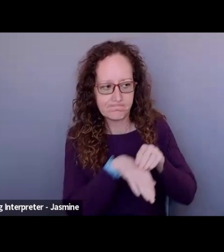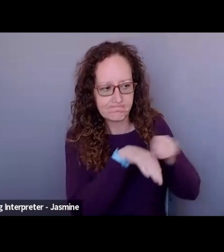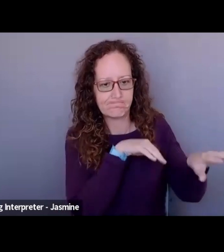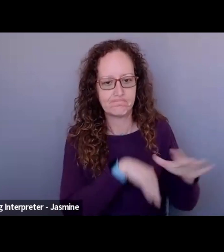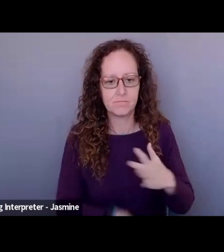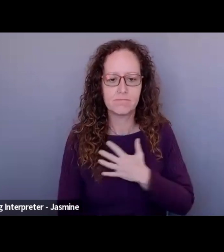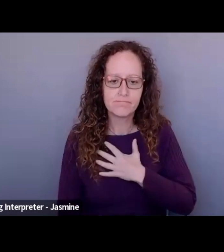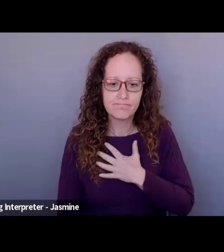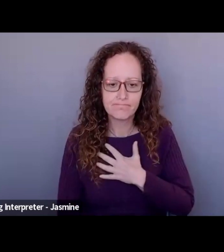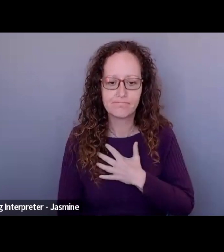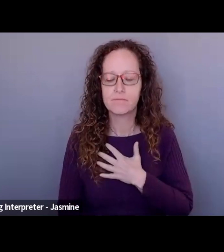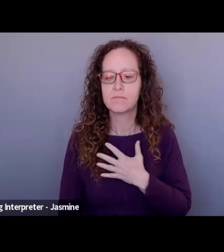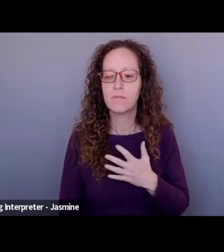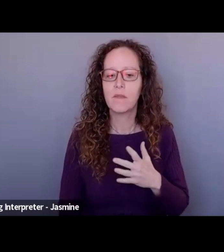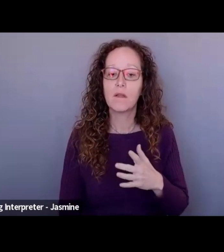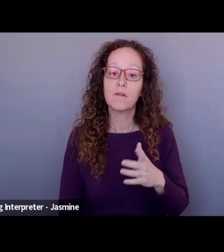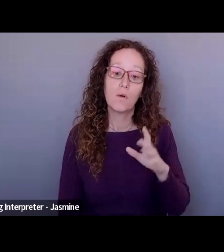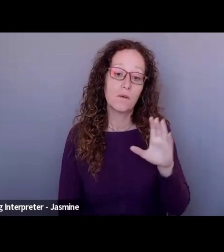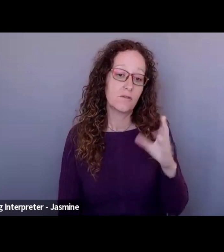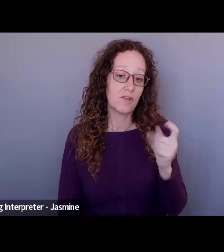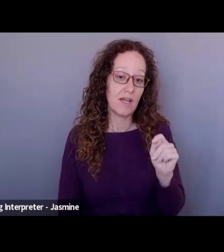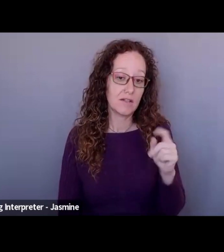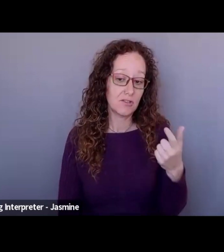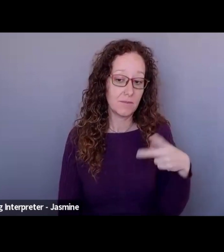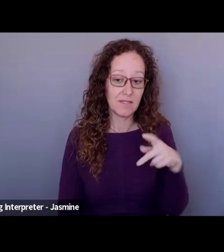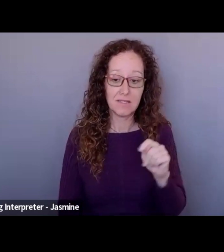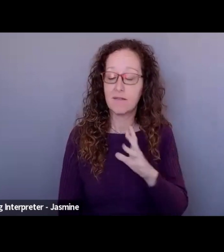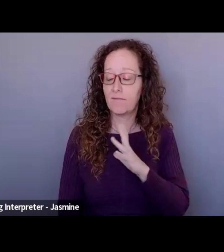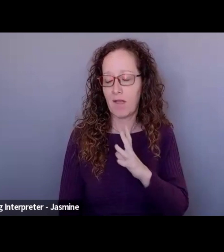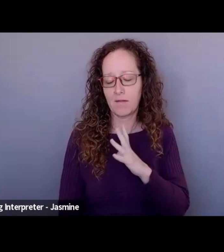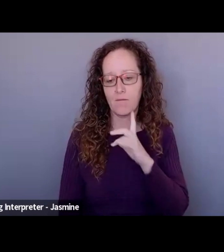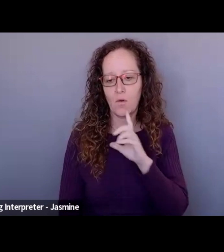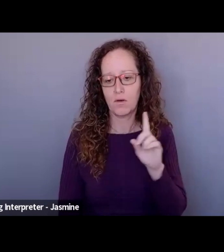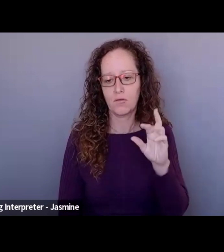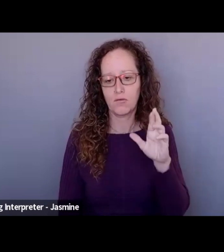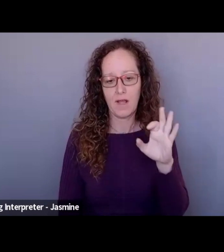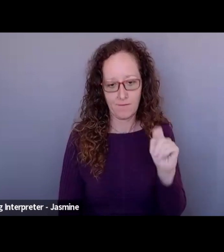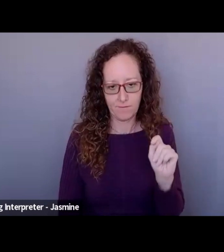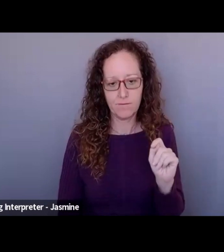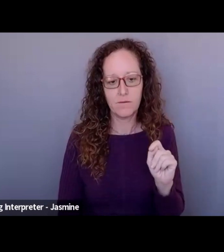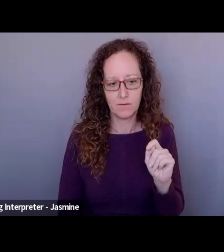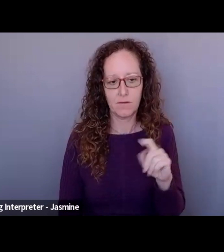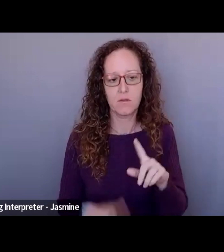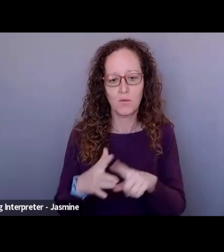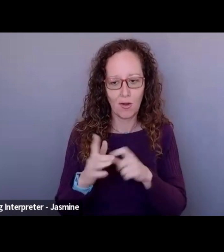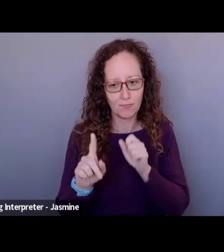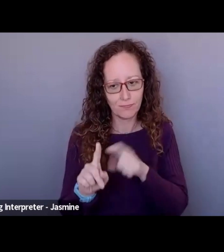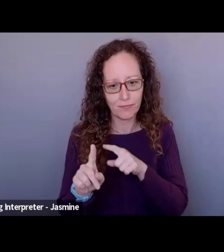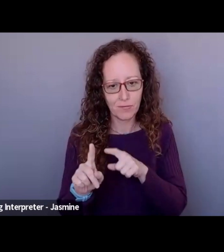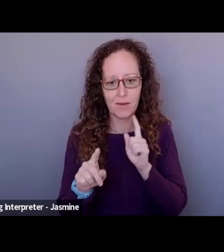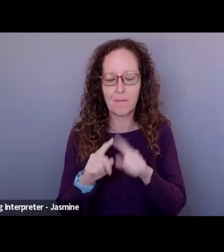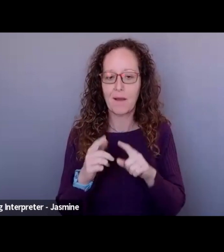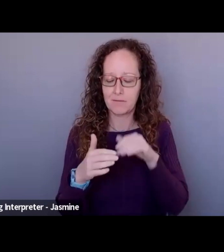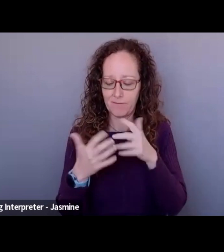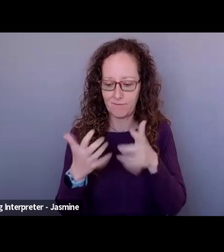Let it help you get going. But then you got to go in and play around with it a lot. So